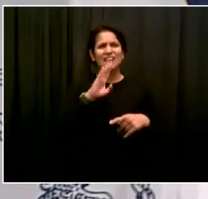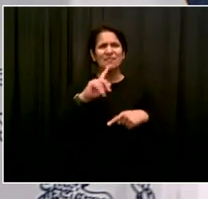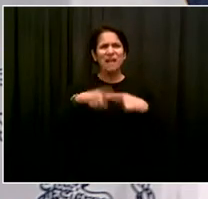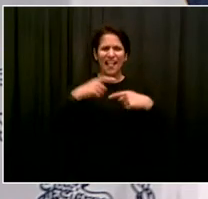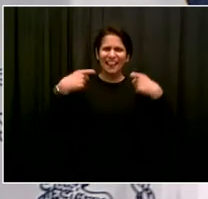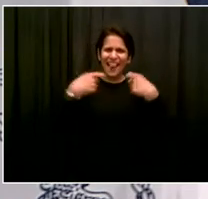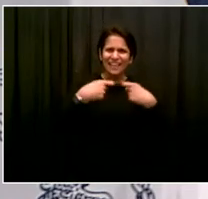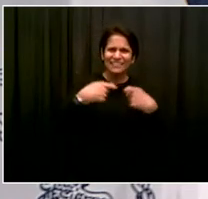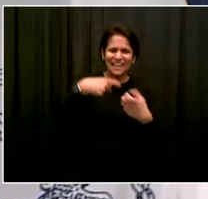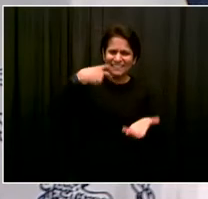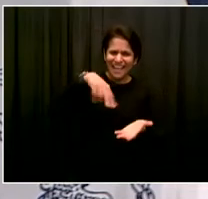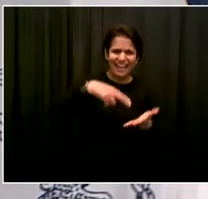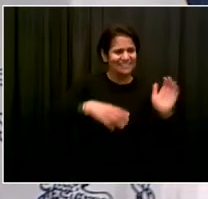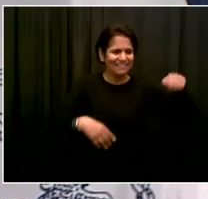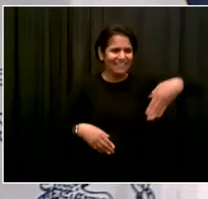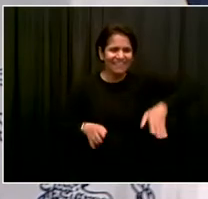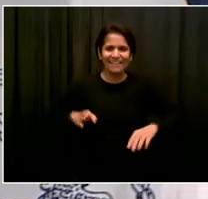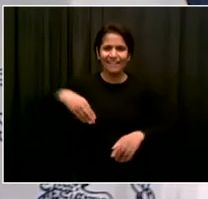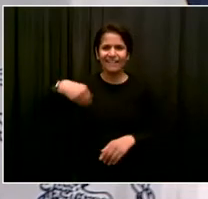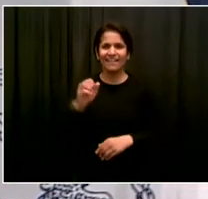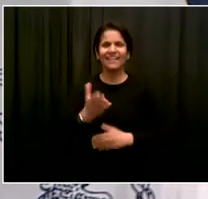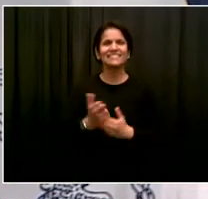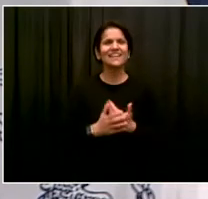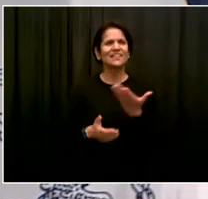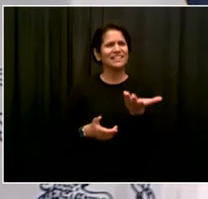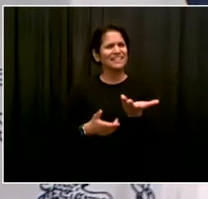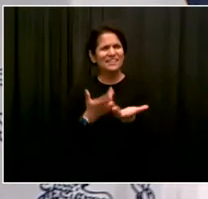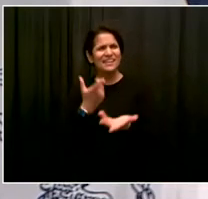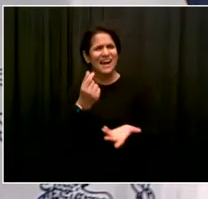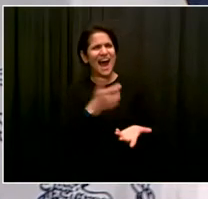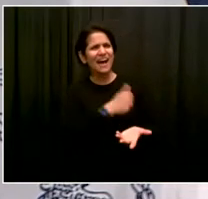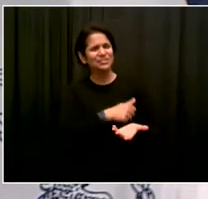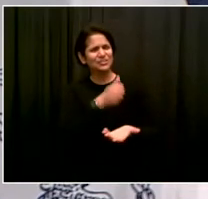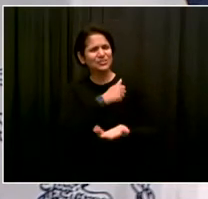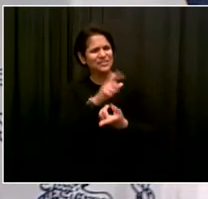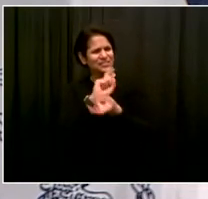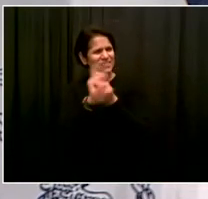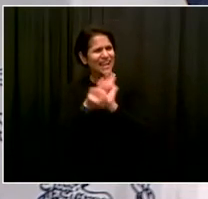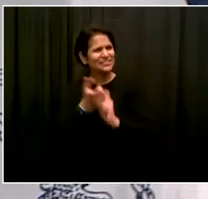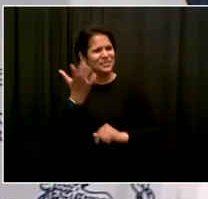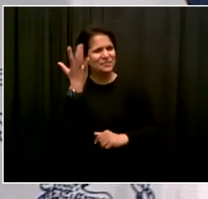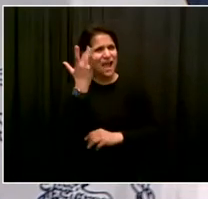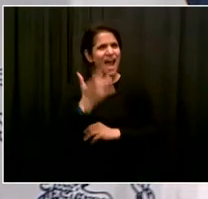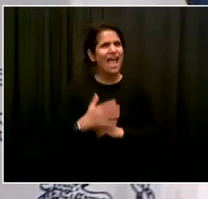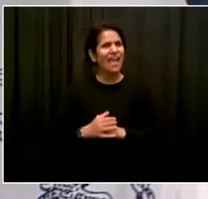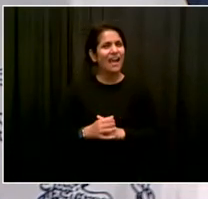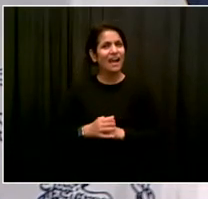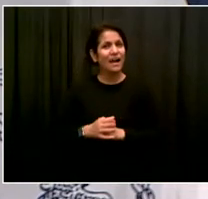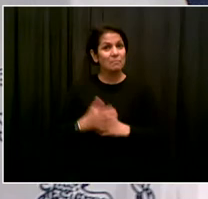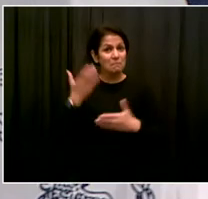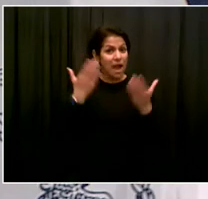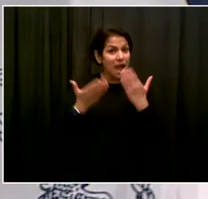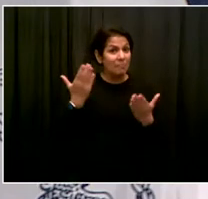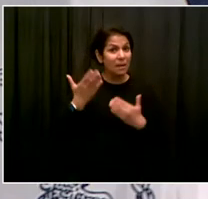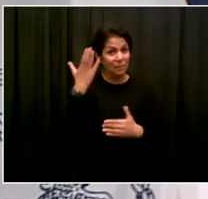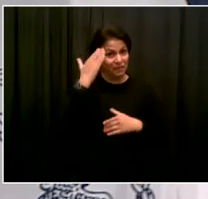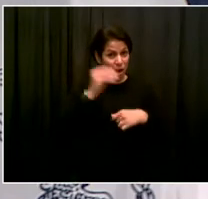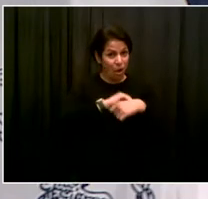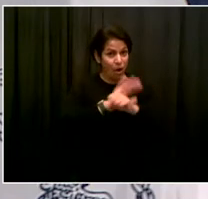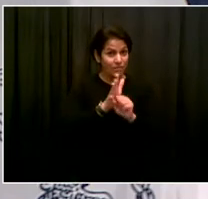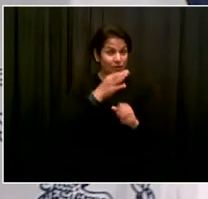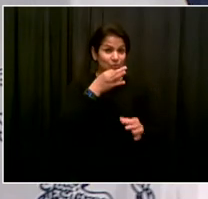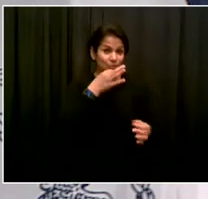fact that you see the end of the tunnel, light at the end of the tunnel because of COVID? Is it because you no longer feel you're under the thumb of Governor